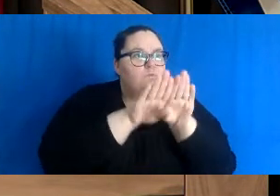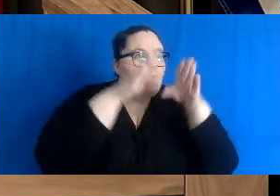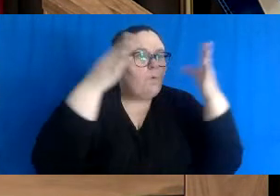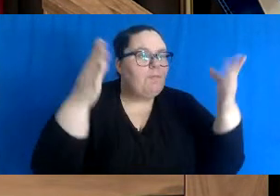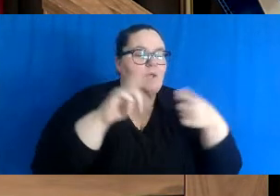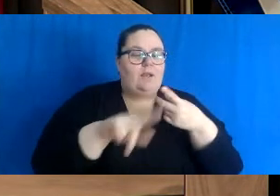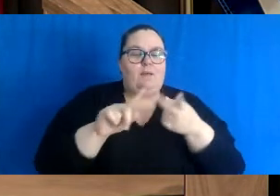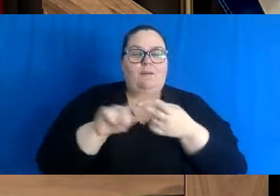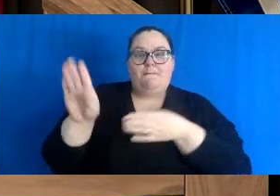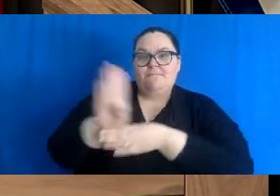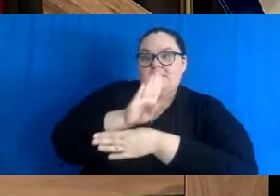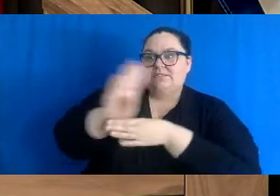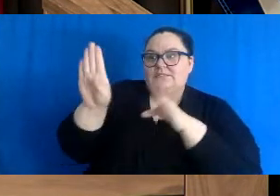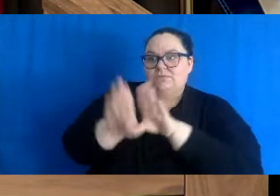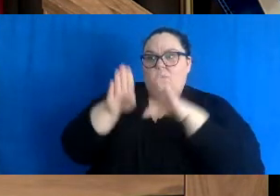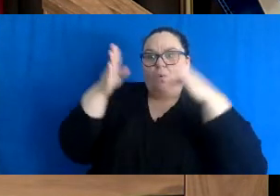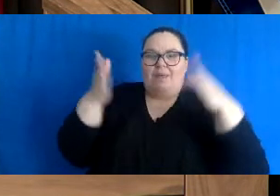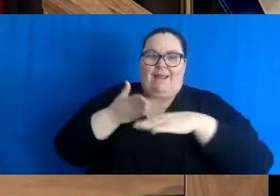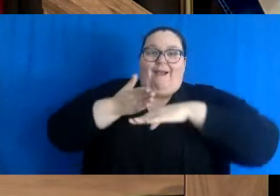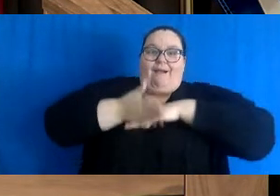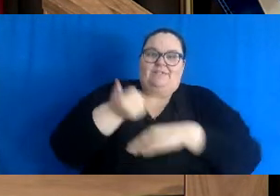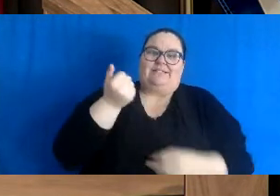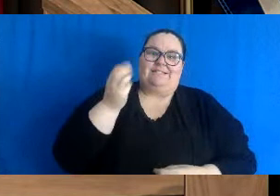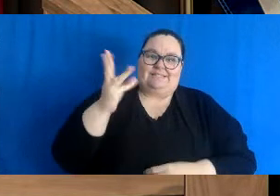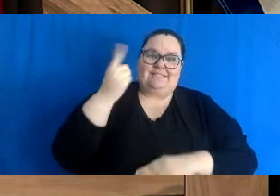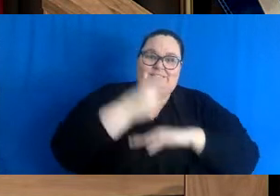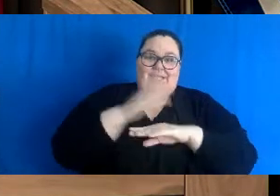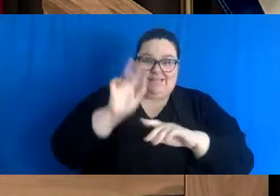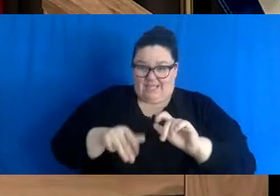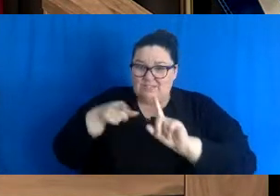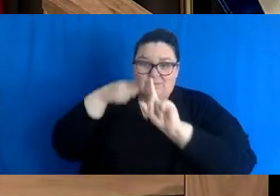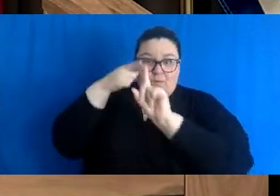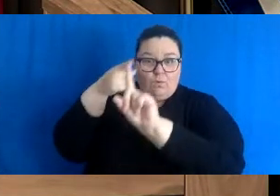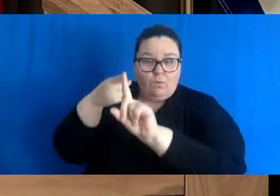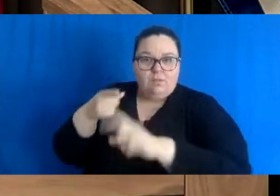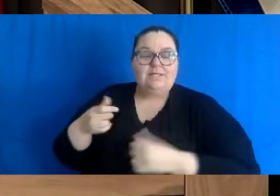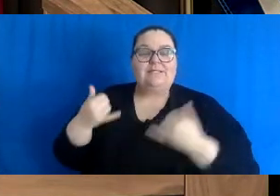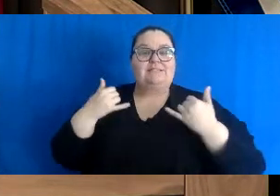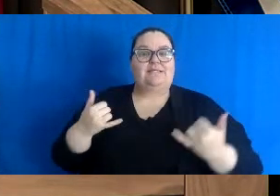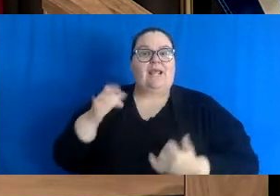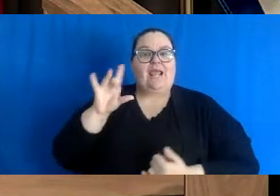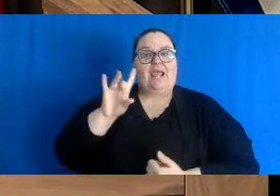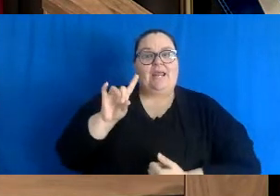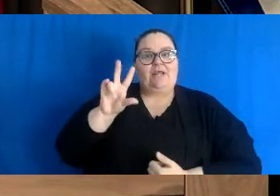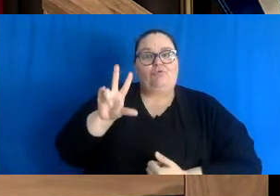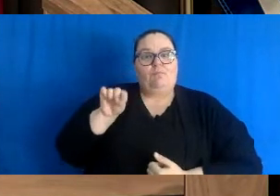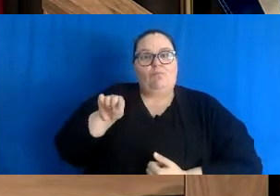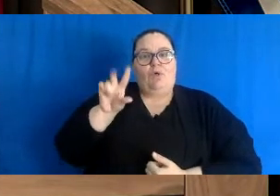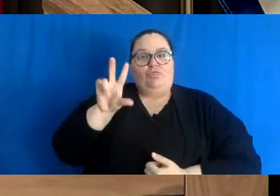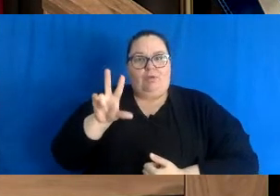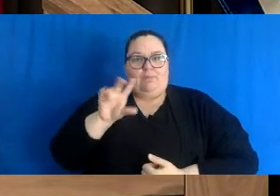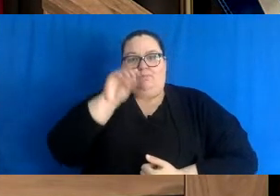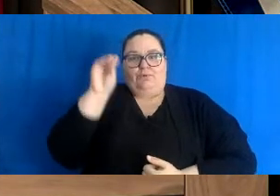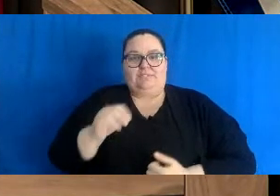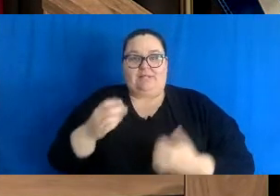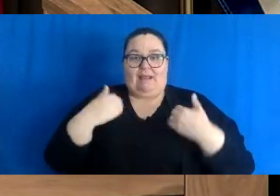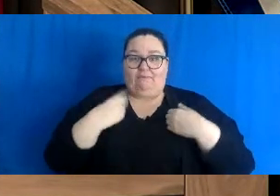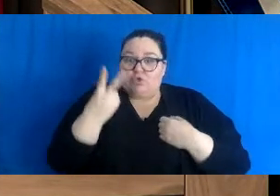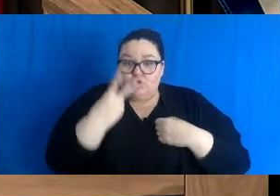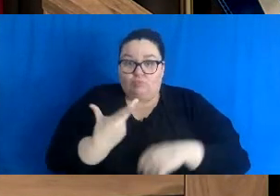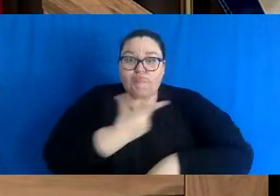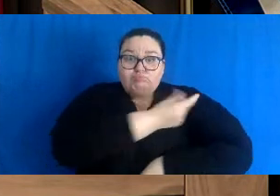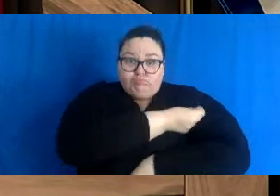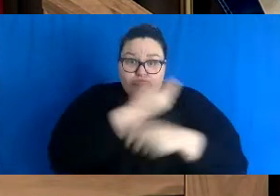end of these 16 days. Today, 83.3% of New Brunswickers have two doses of COVID